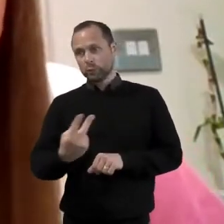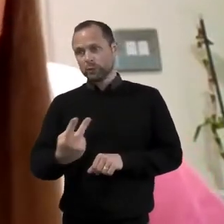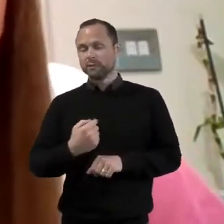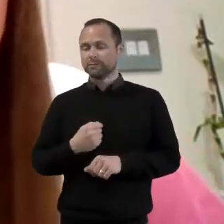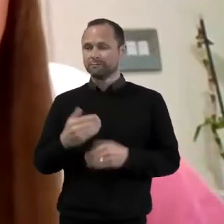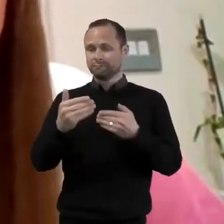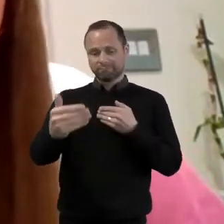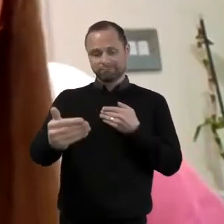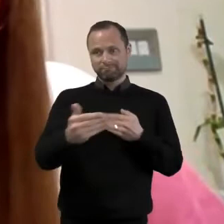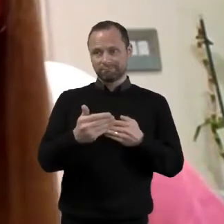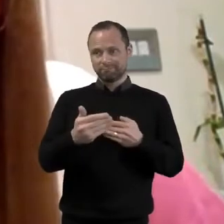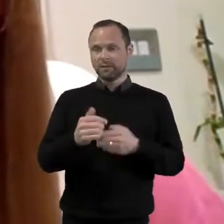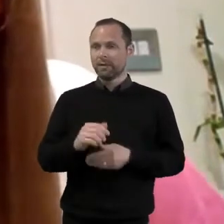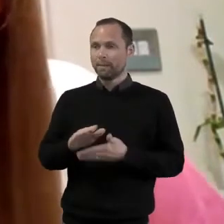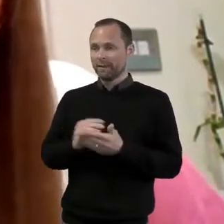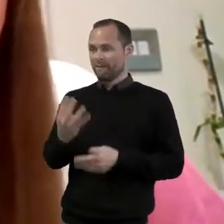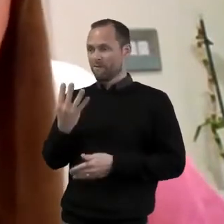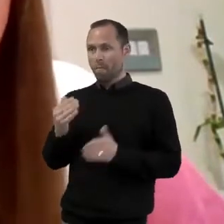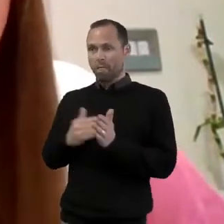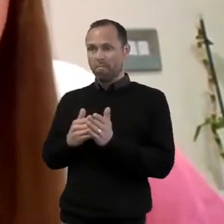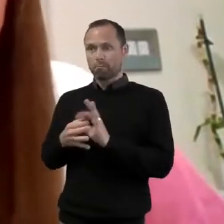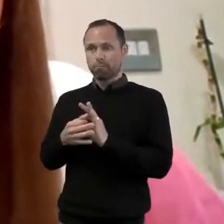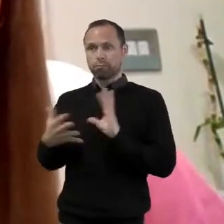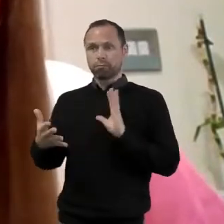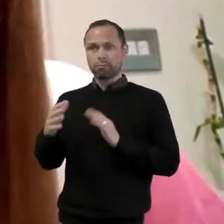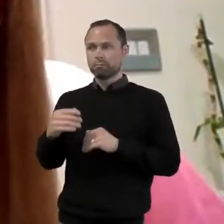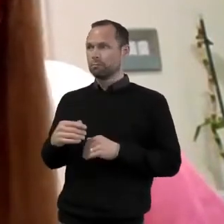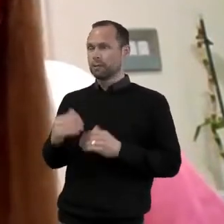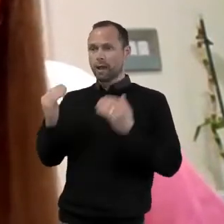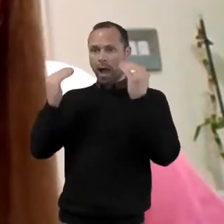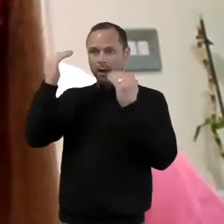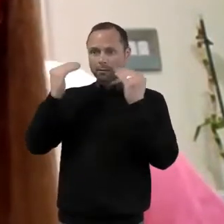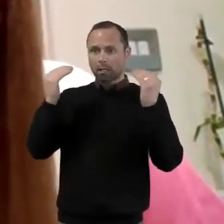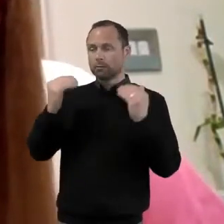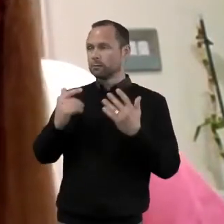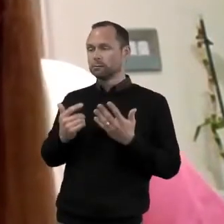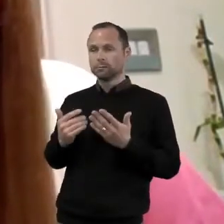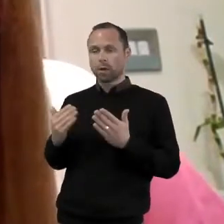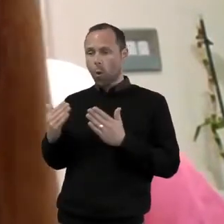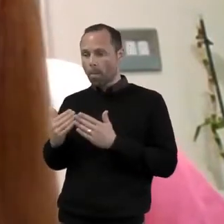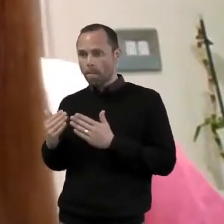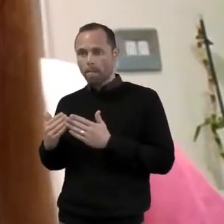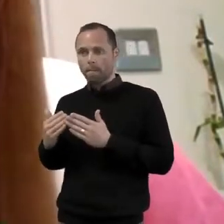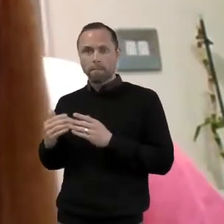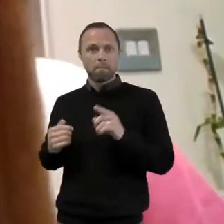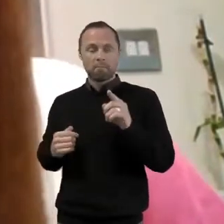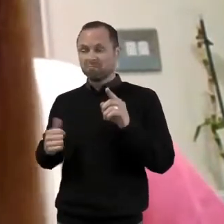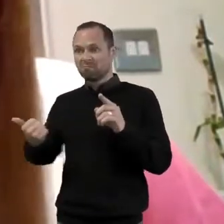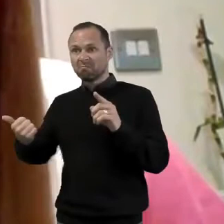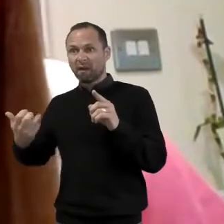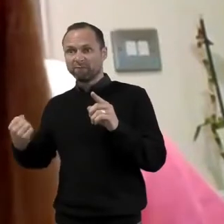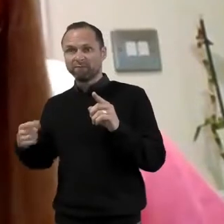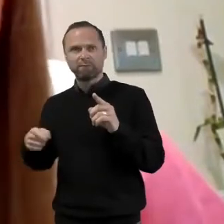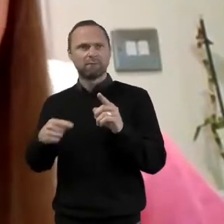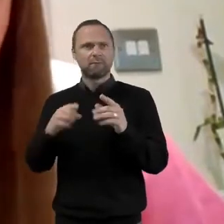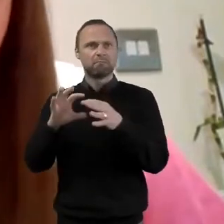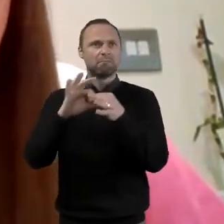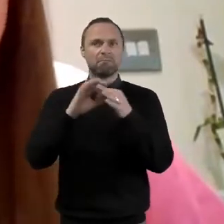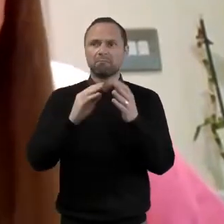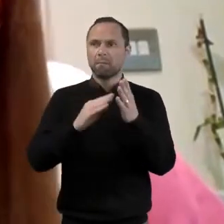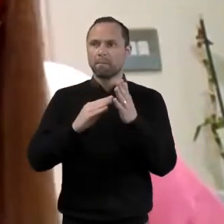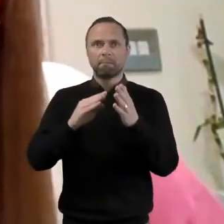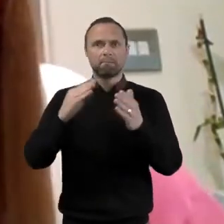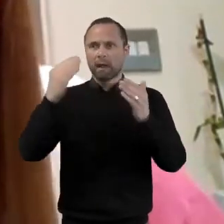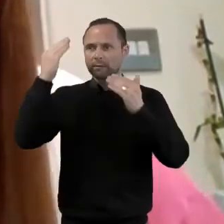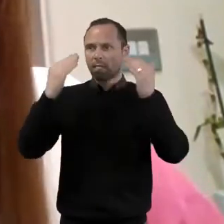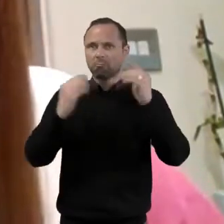about four months with no engagement with adults outside of their homes. And that, of course, is if they have something to go on